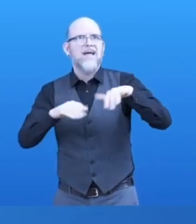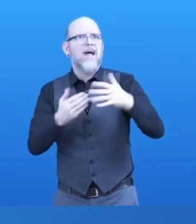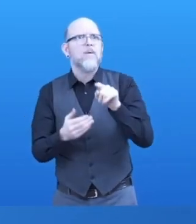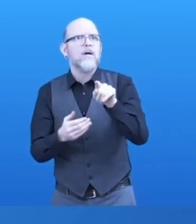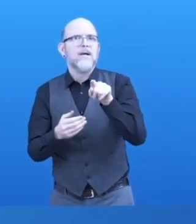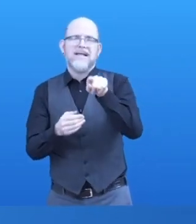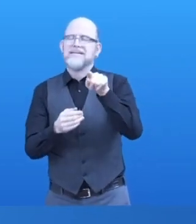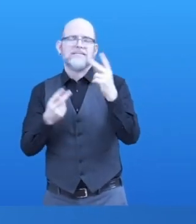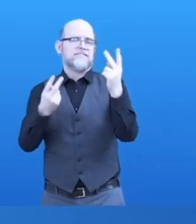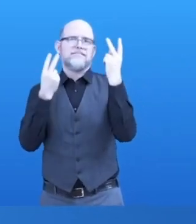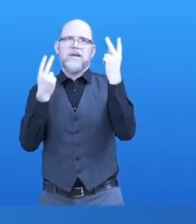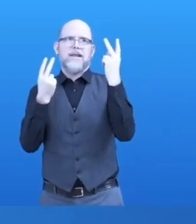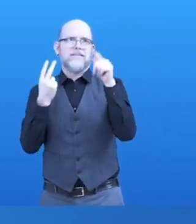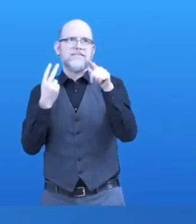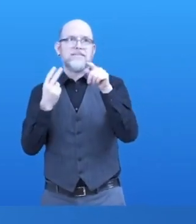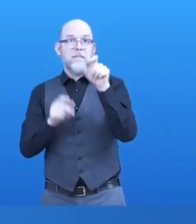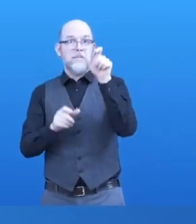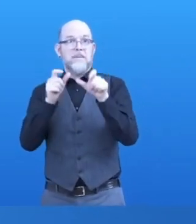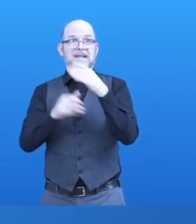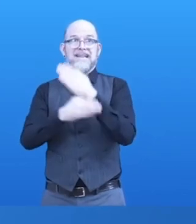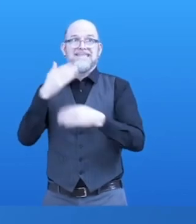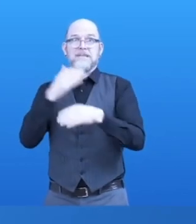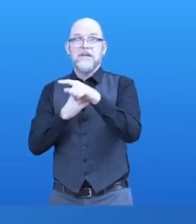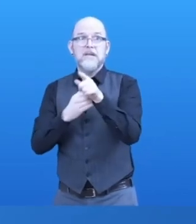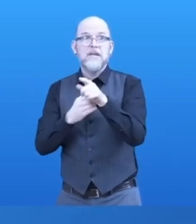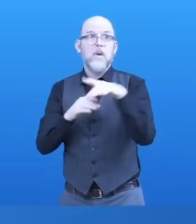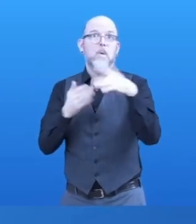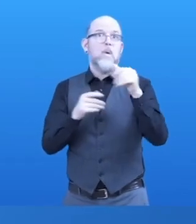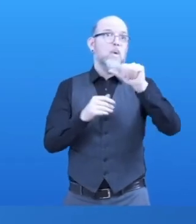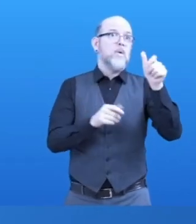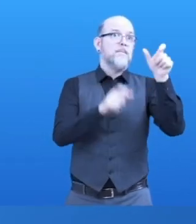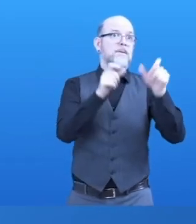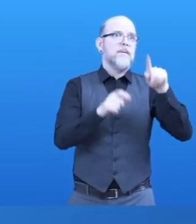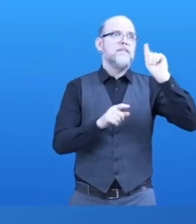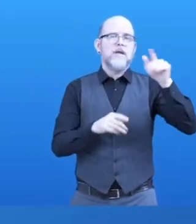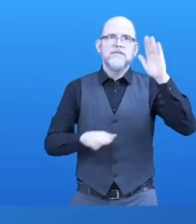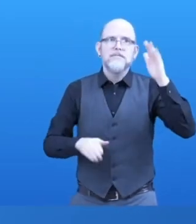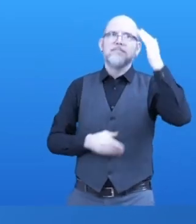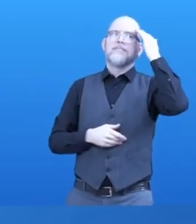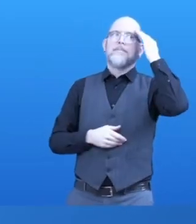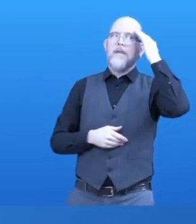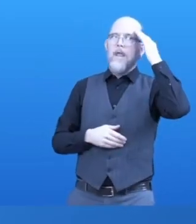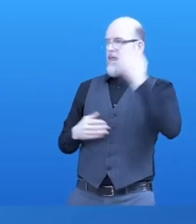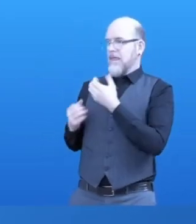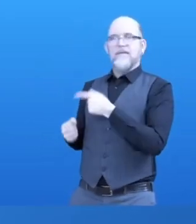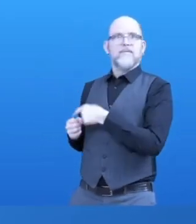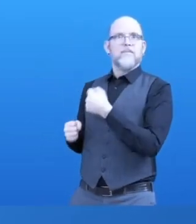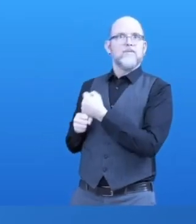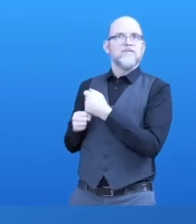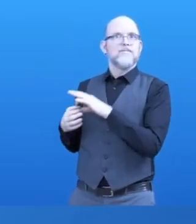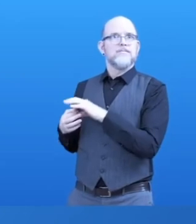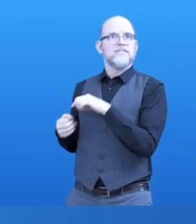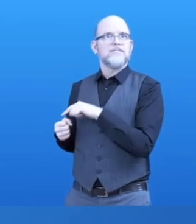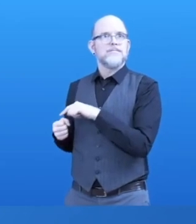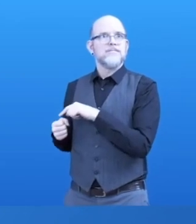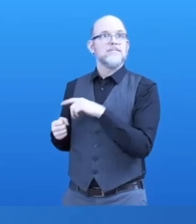are aware of your product? The idea of awareness may be both within the general population, within